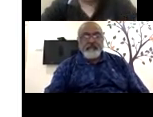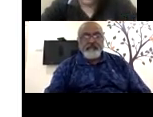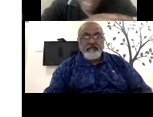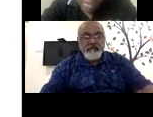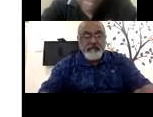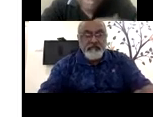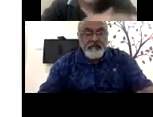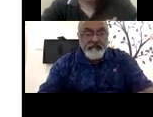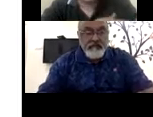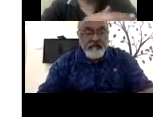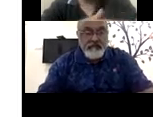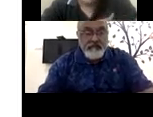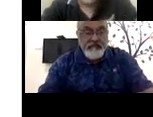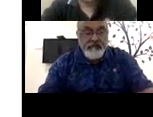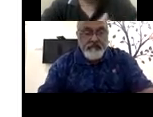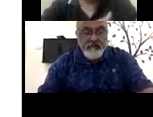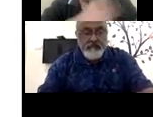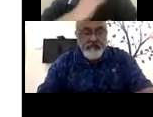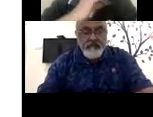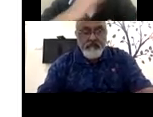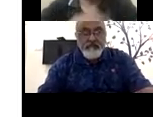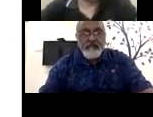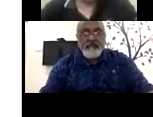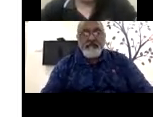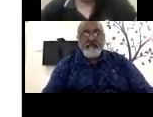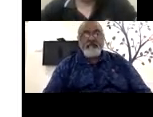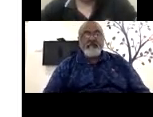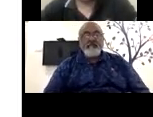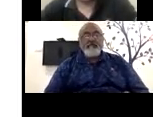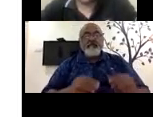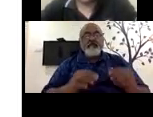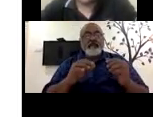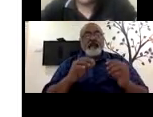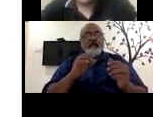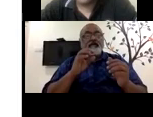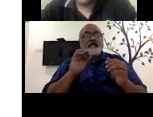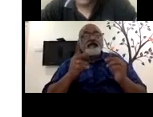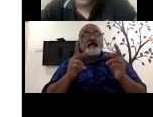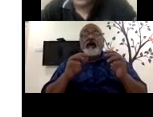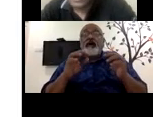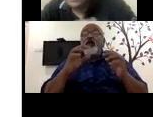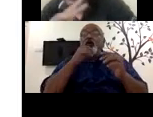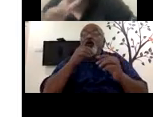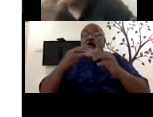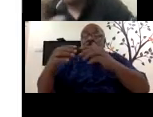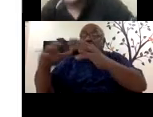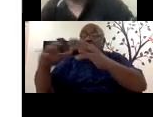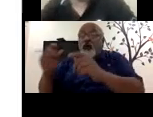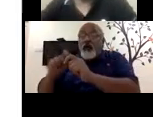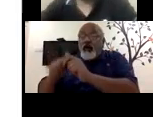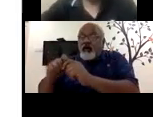available. Then again, industry linkages, awareness of industry linkage is not there. So there is an additional